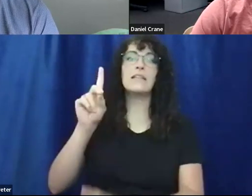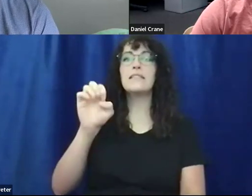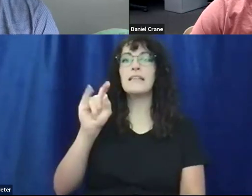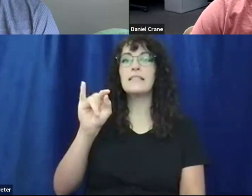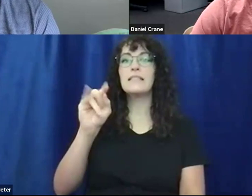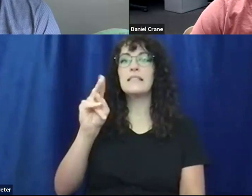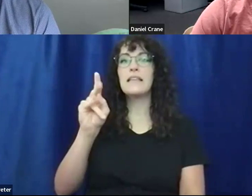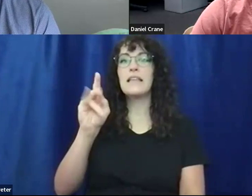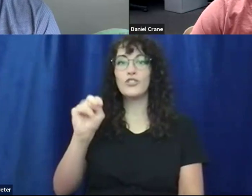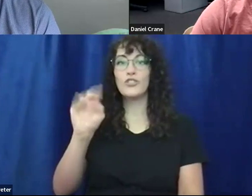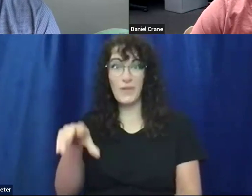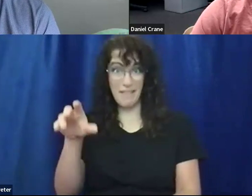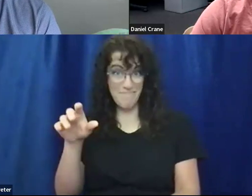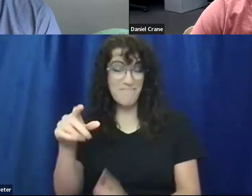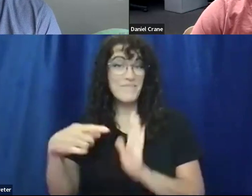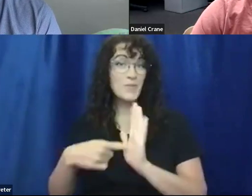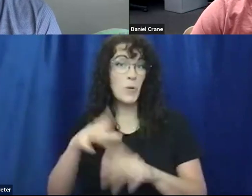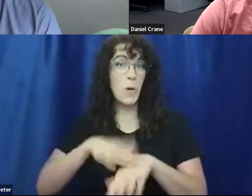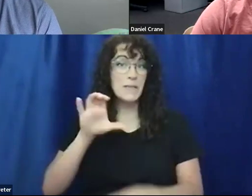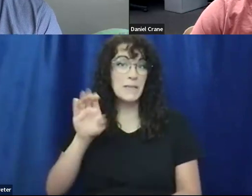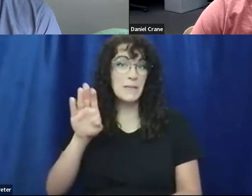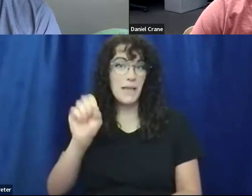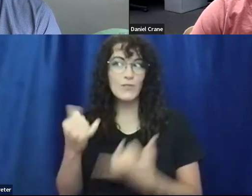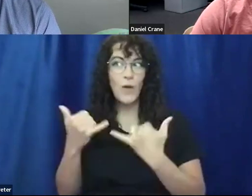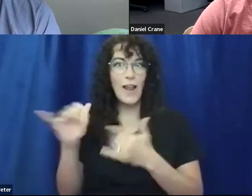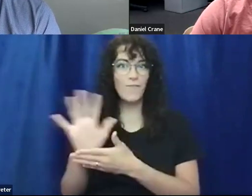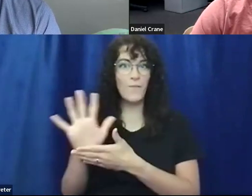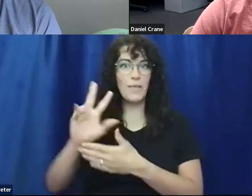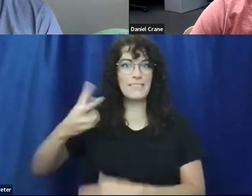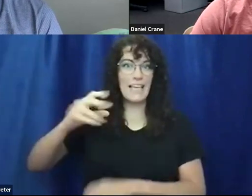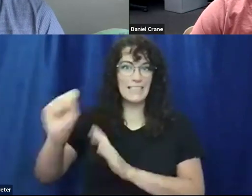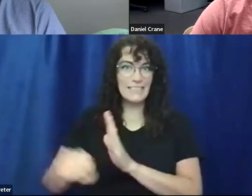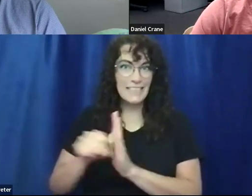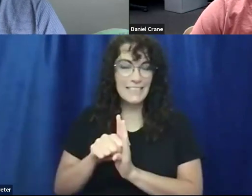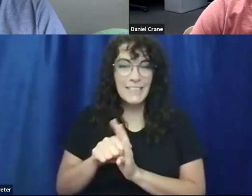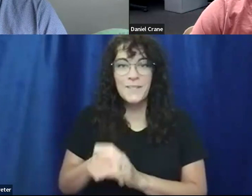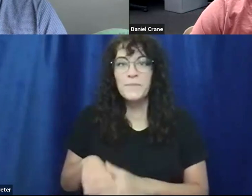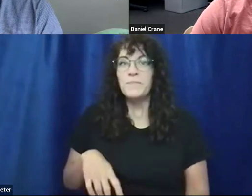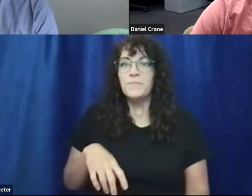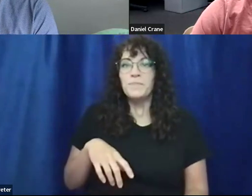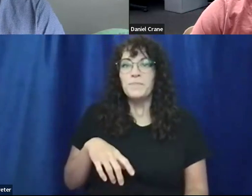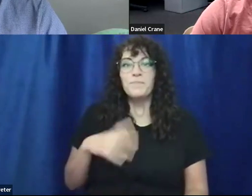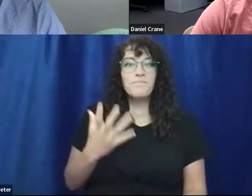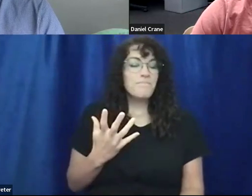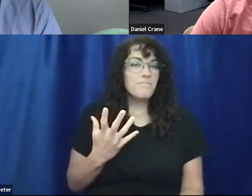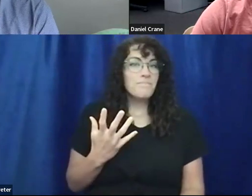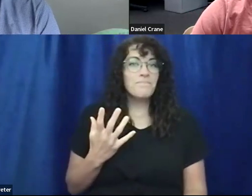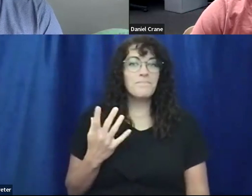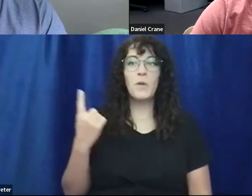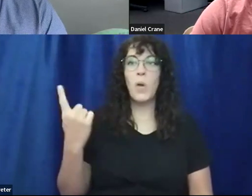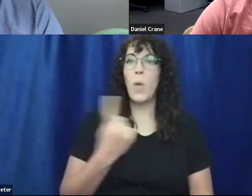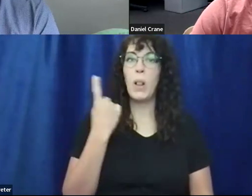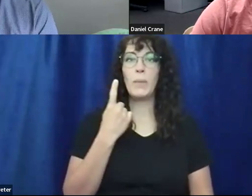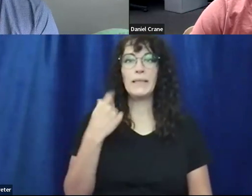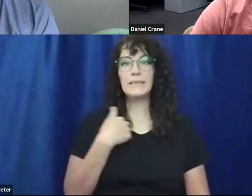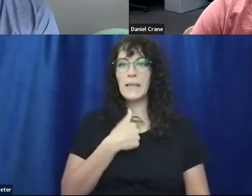airs on CBS. So we're filming the second, uh, now. Um, and just always building